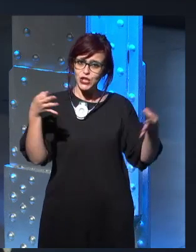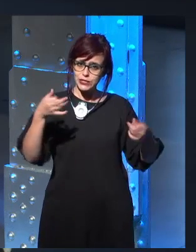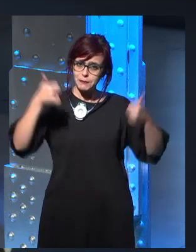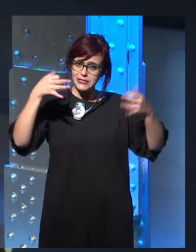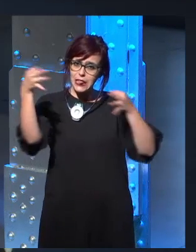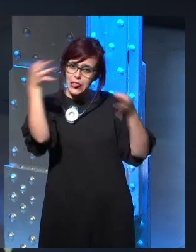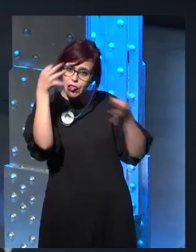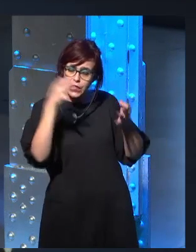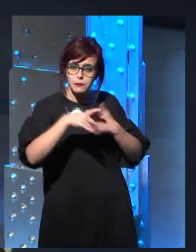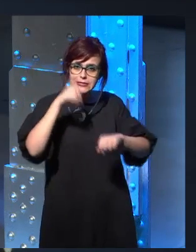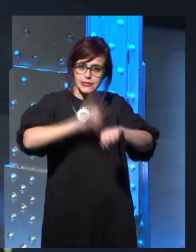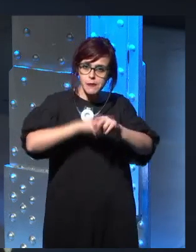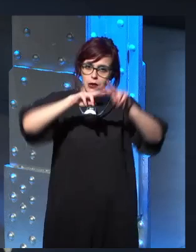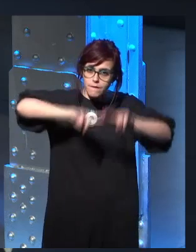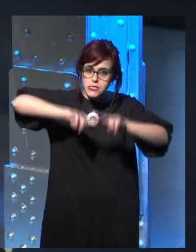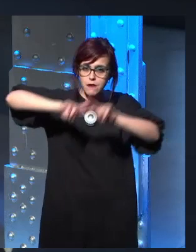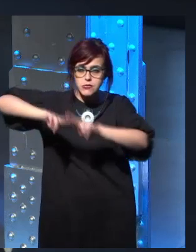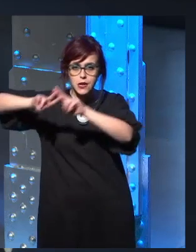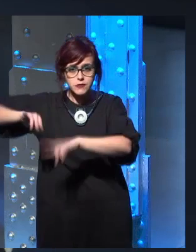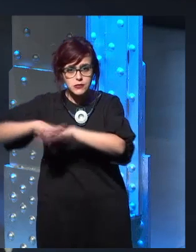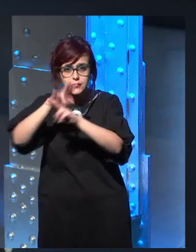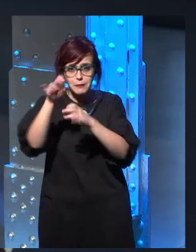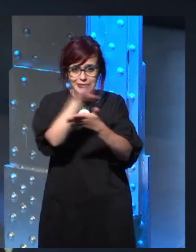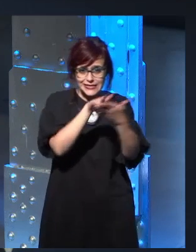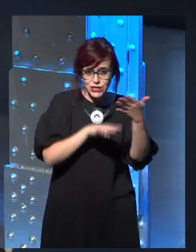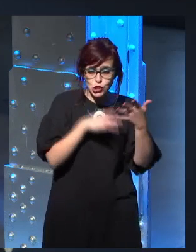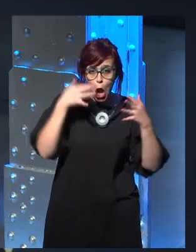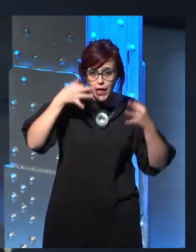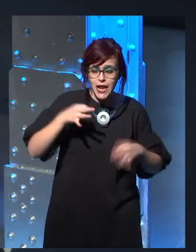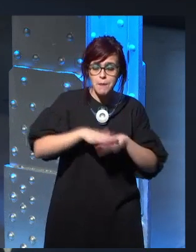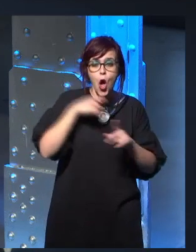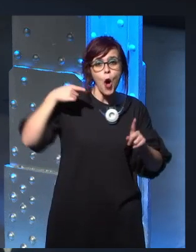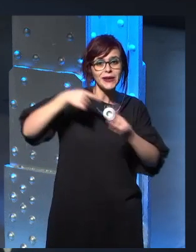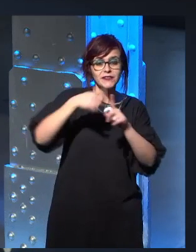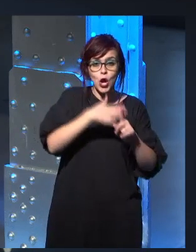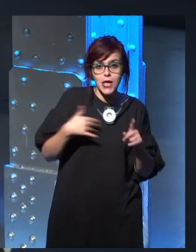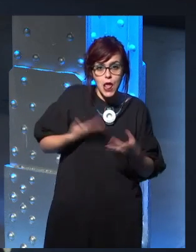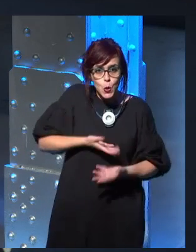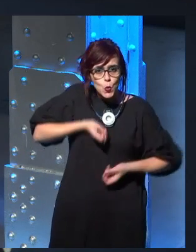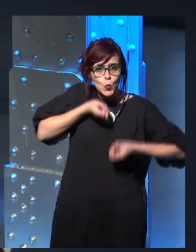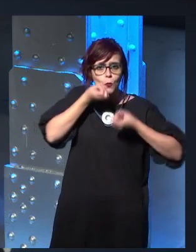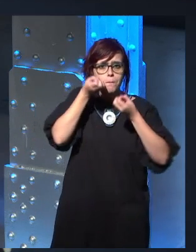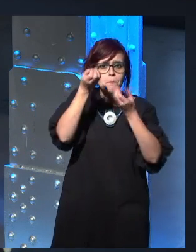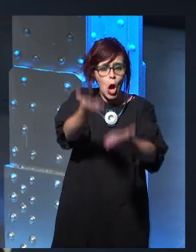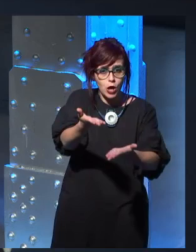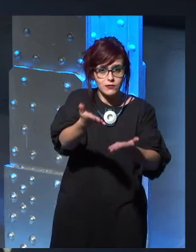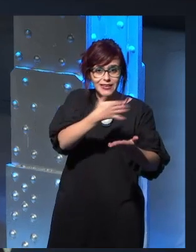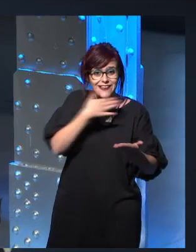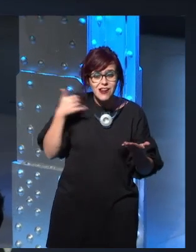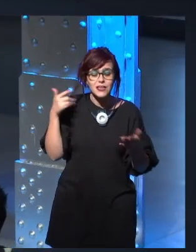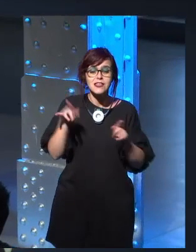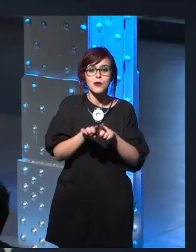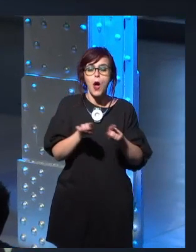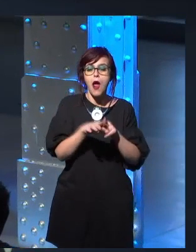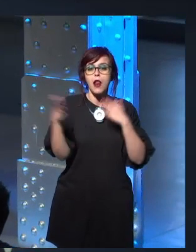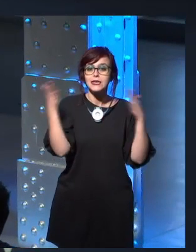sure he conveys exactly what he wants to convey. I think when he wrote the first book, he was...